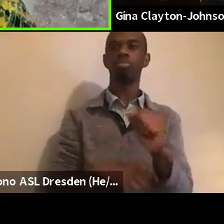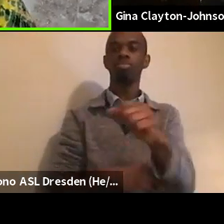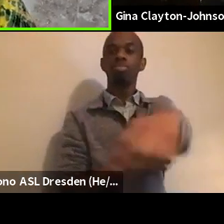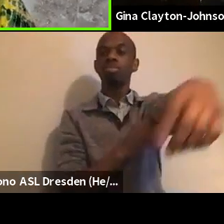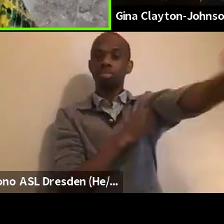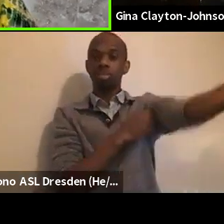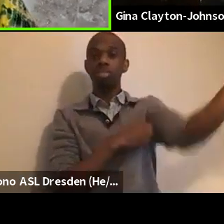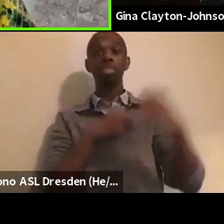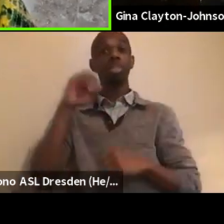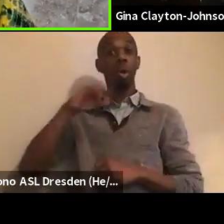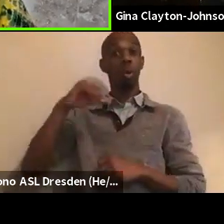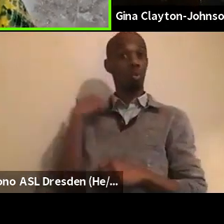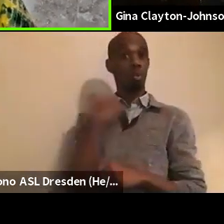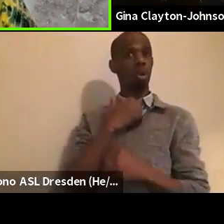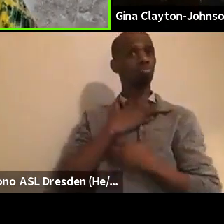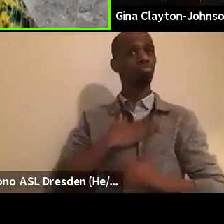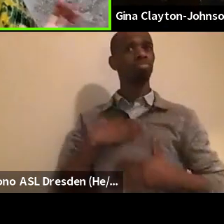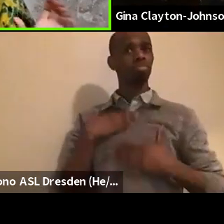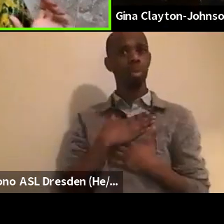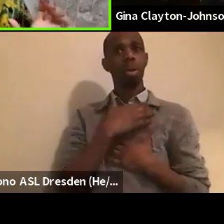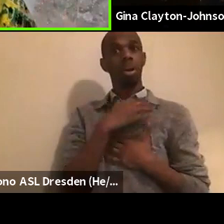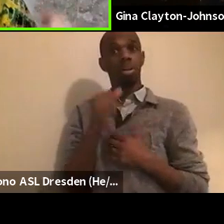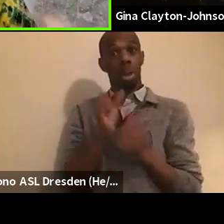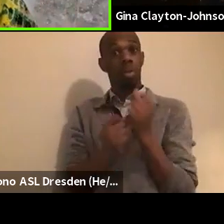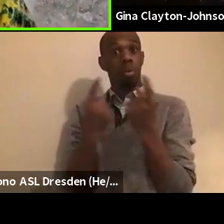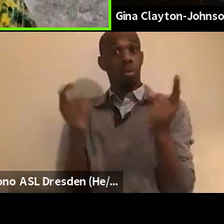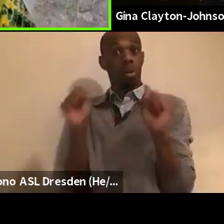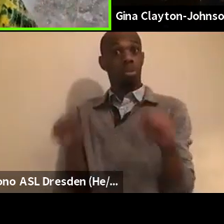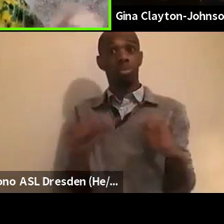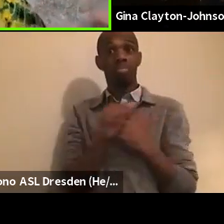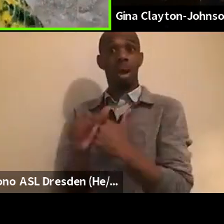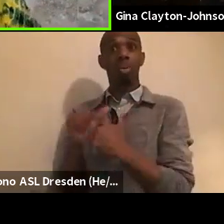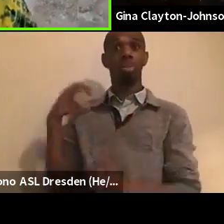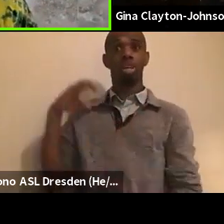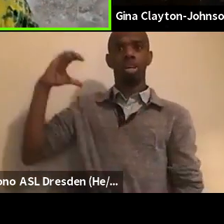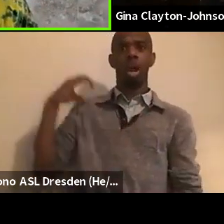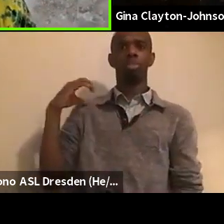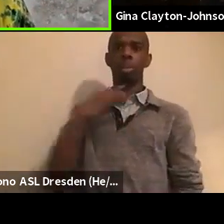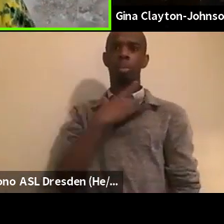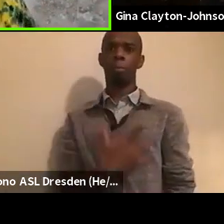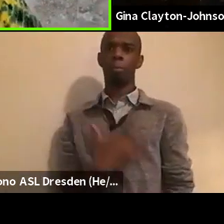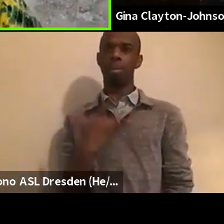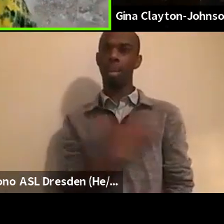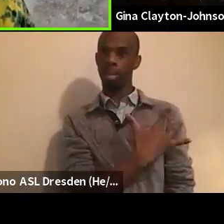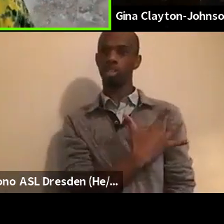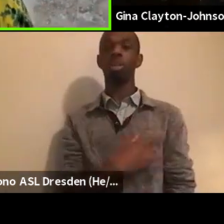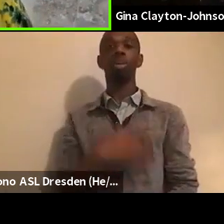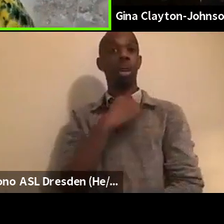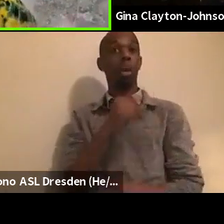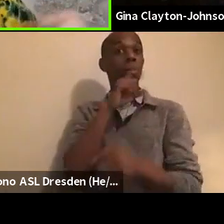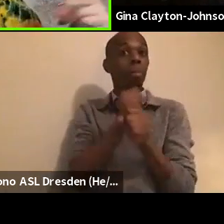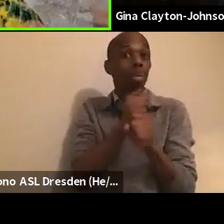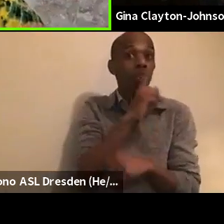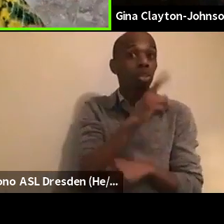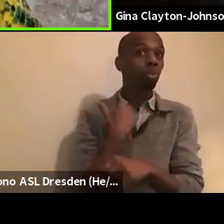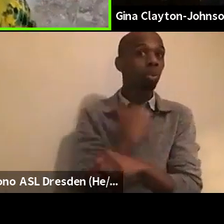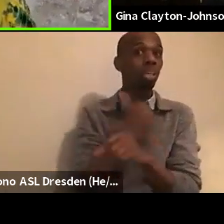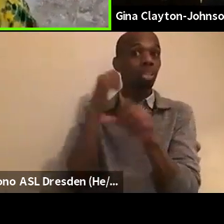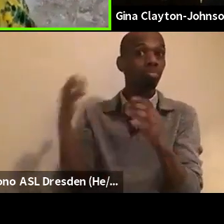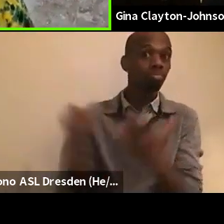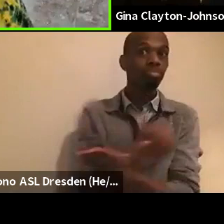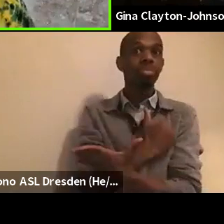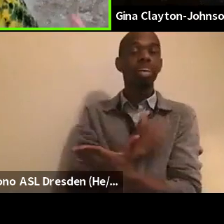We're follow the Compton pledge. and make sure that we get a Los Angeles pledge and the Englewood pledge and, uh,